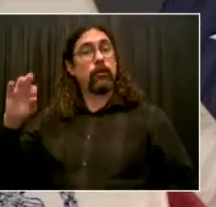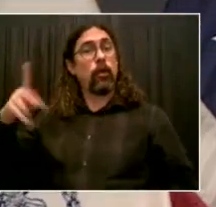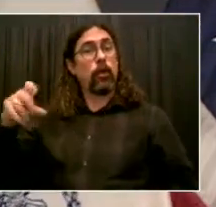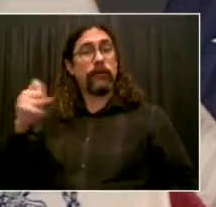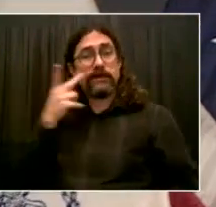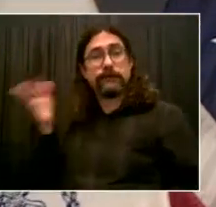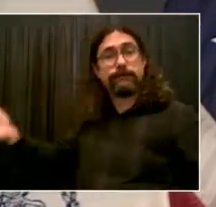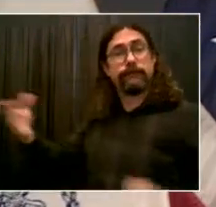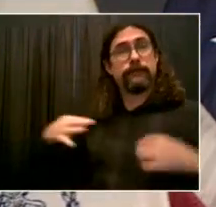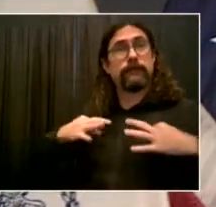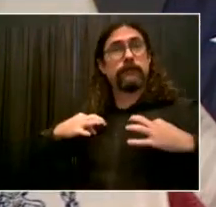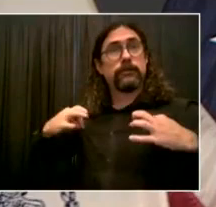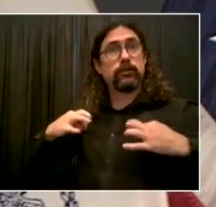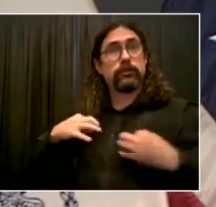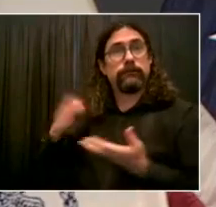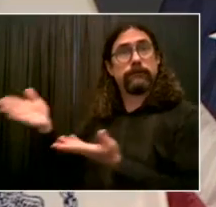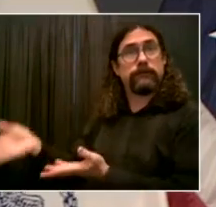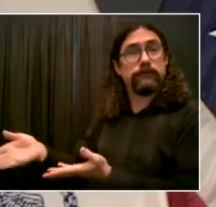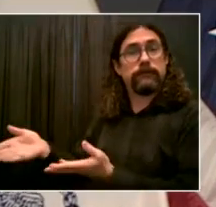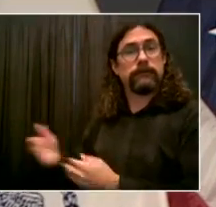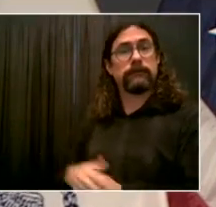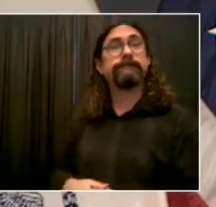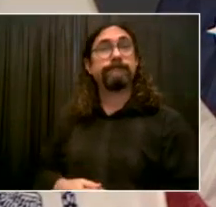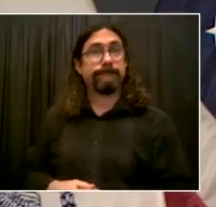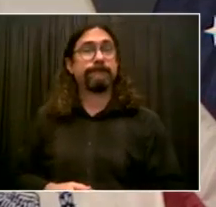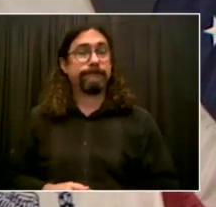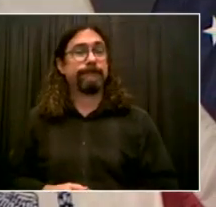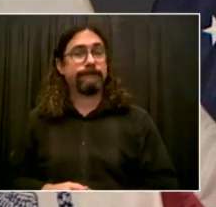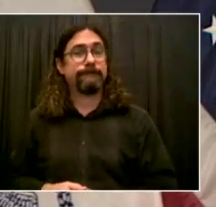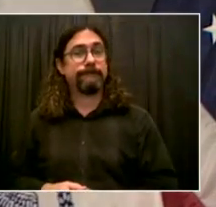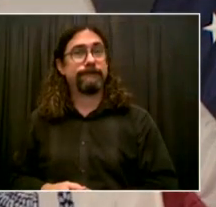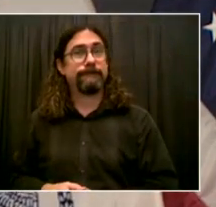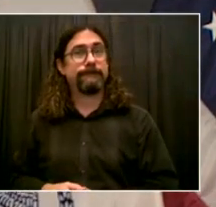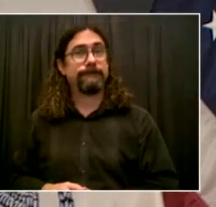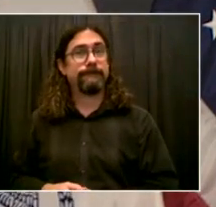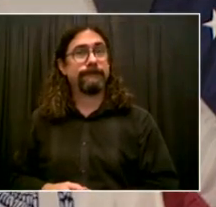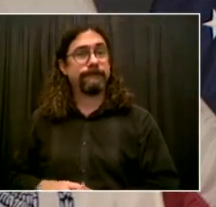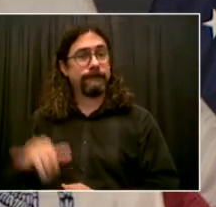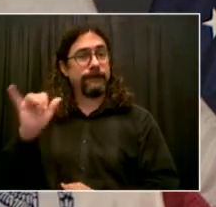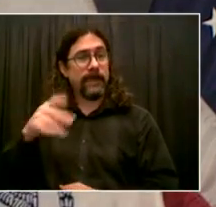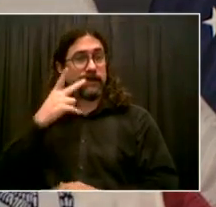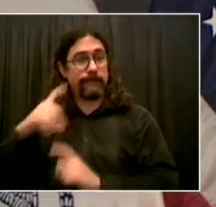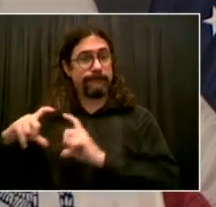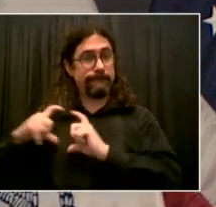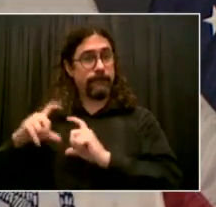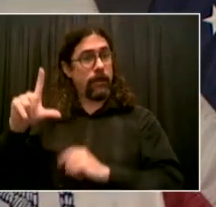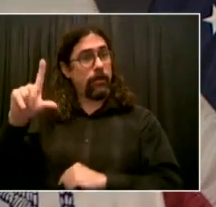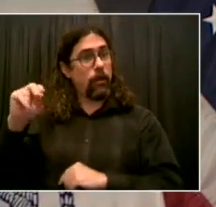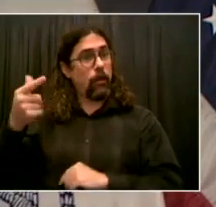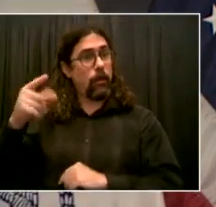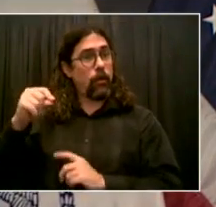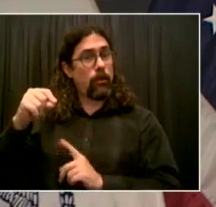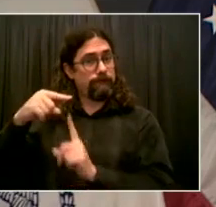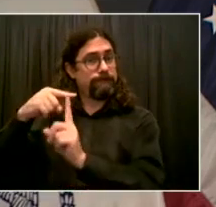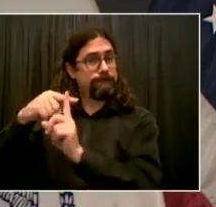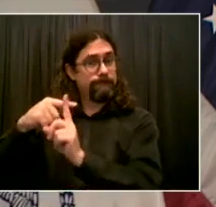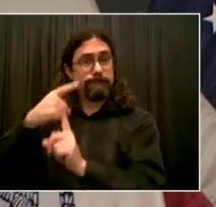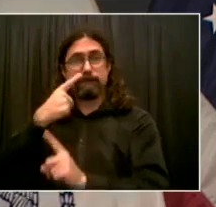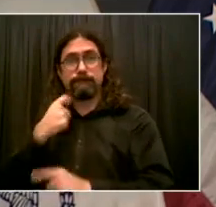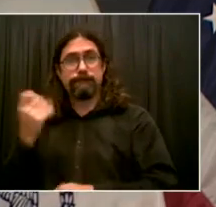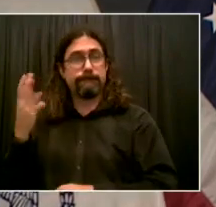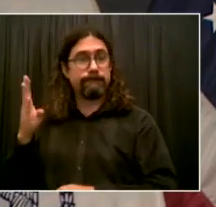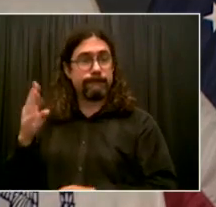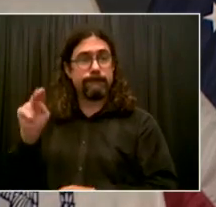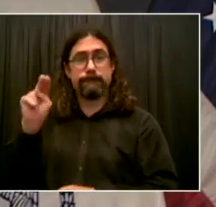And love this logo. You'll be seeing people wearing these shirts who are part of this Public Health Corps going out in the